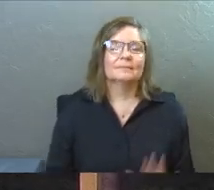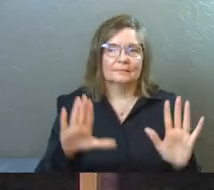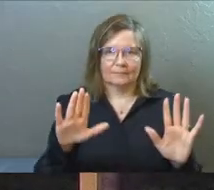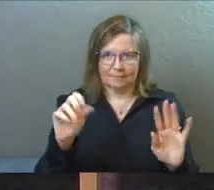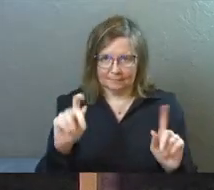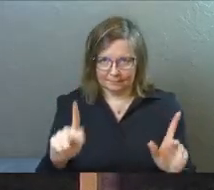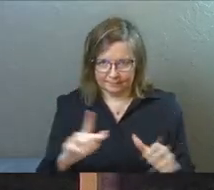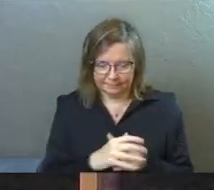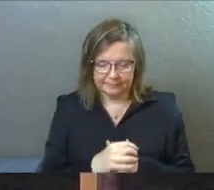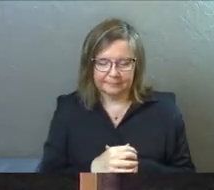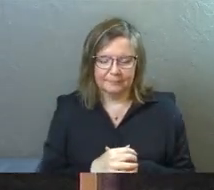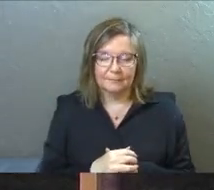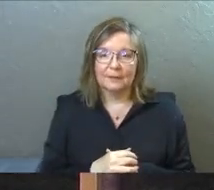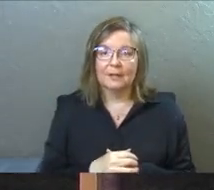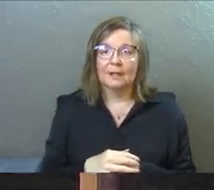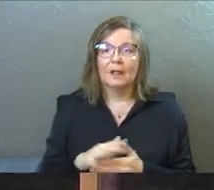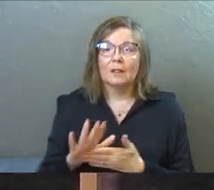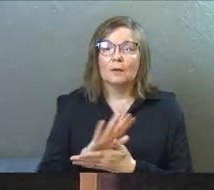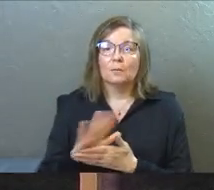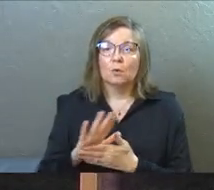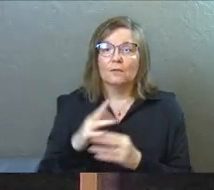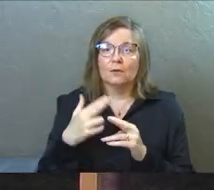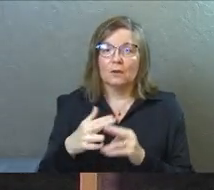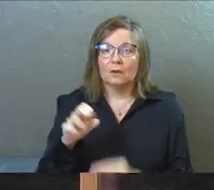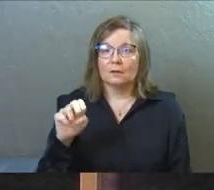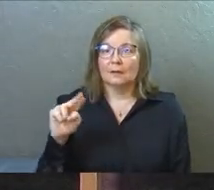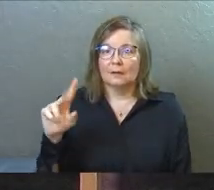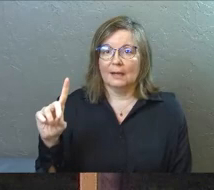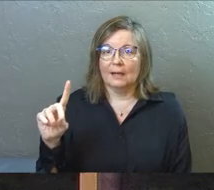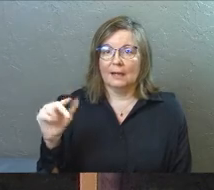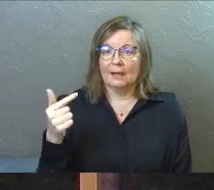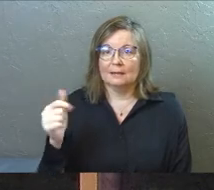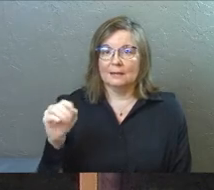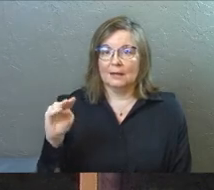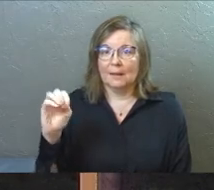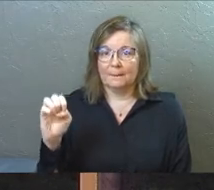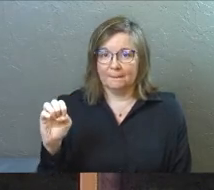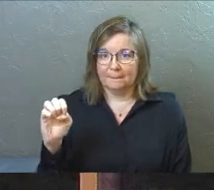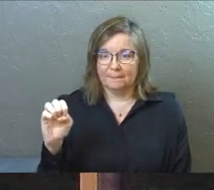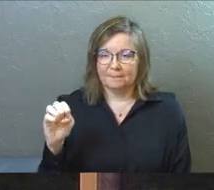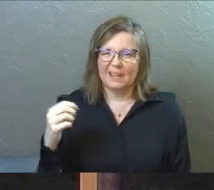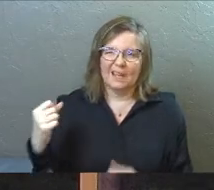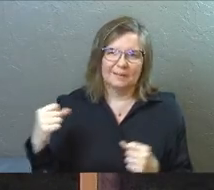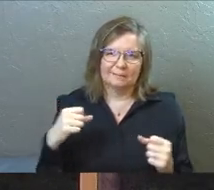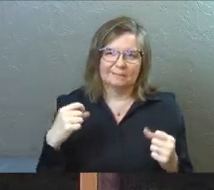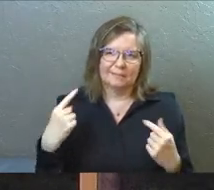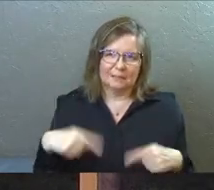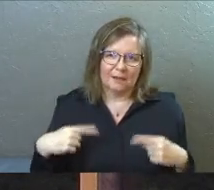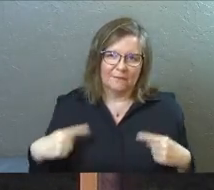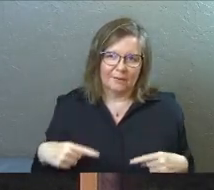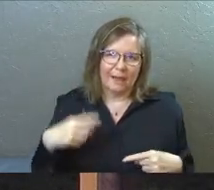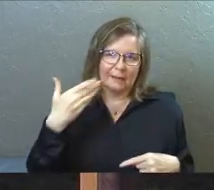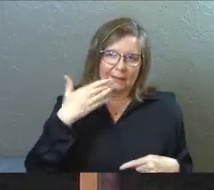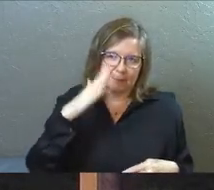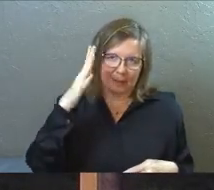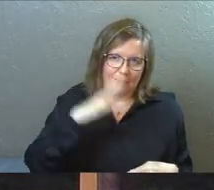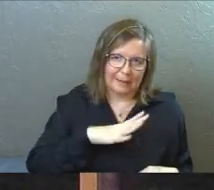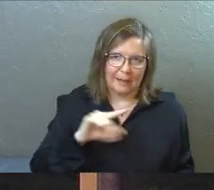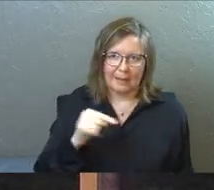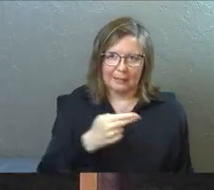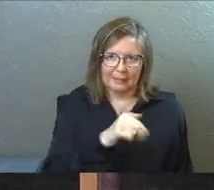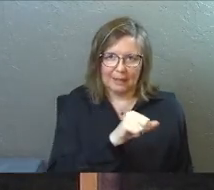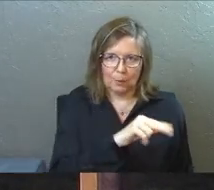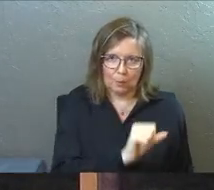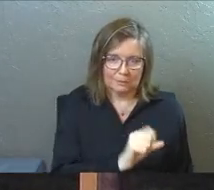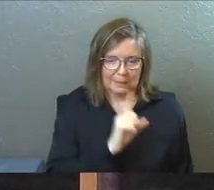Okay, so this is Endgame is the movie that this is in. And they're fighting a bad guy. Surprise, surprise. His name's Thanos.